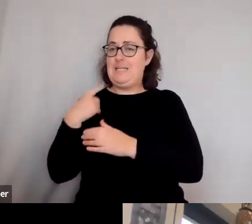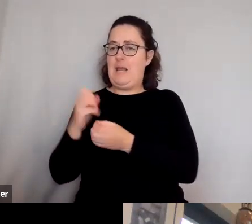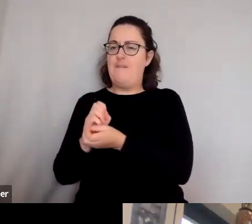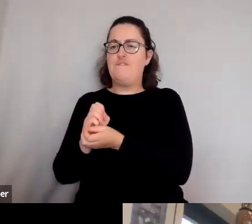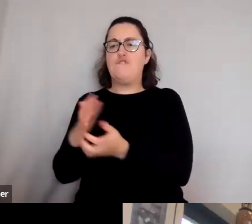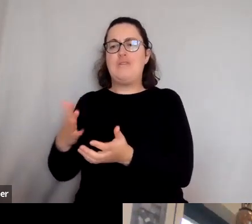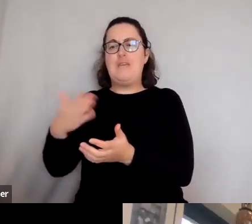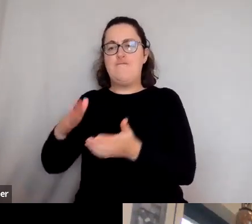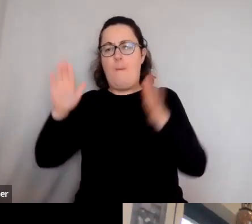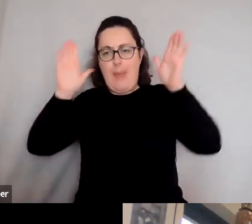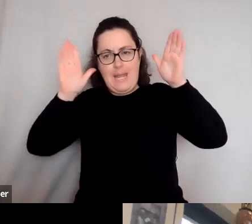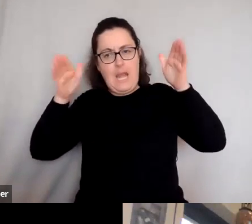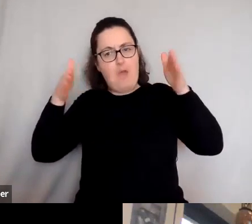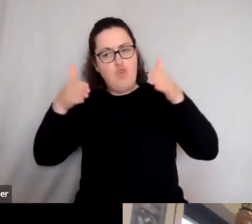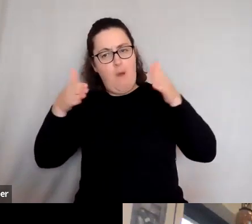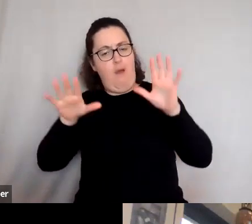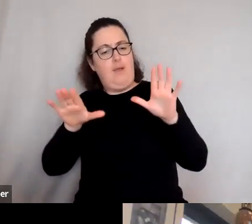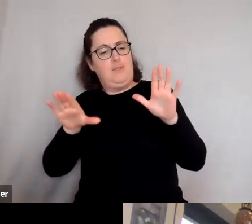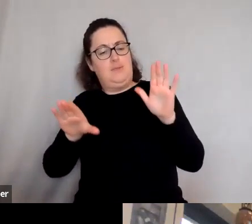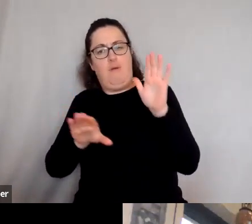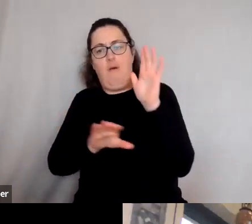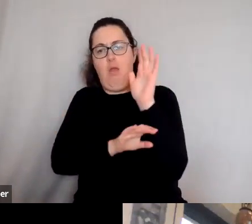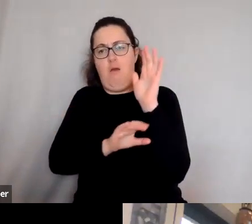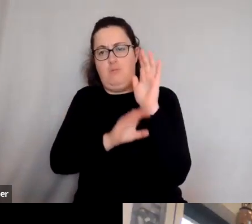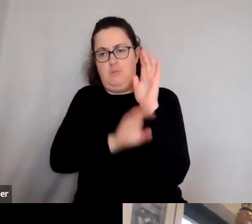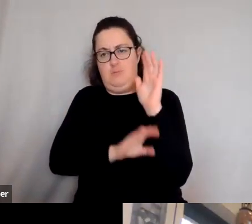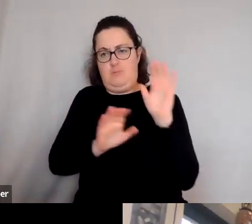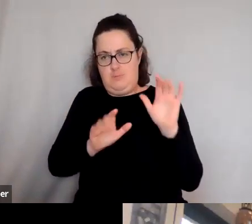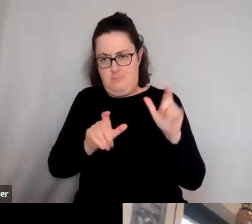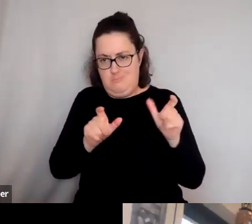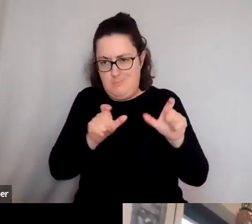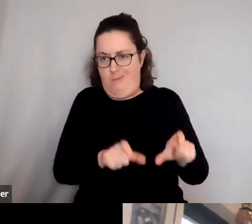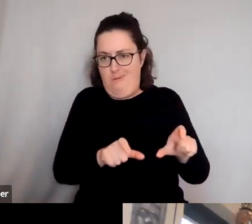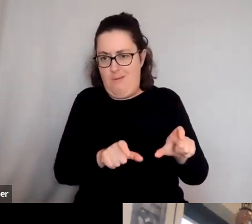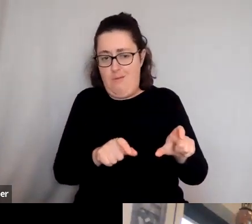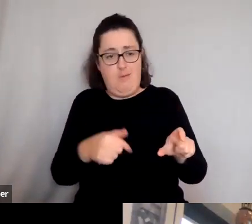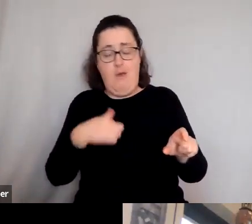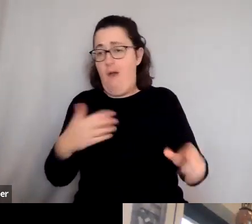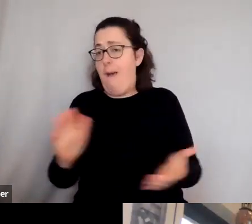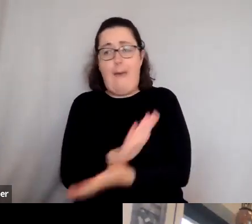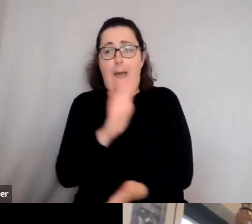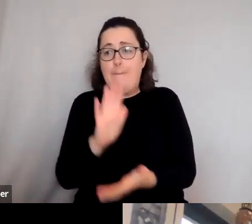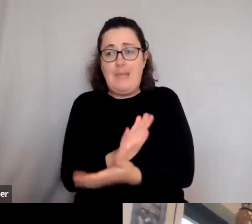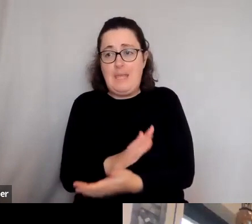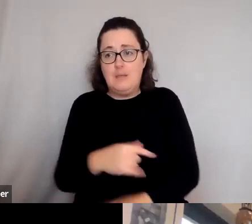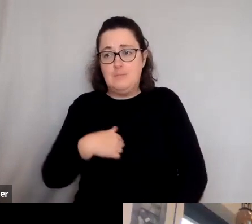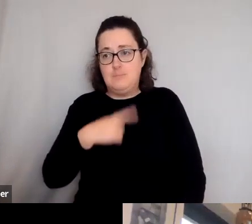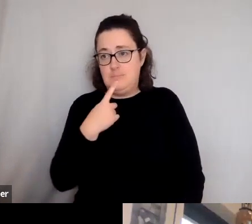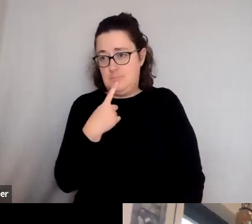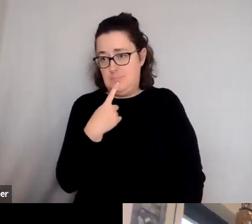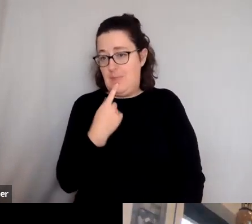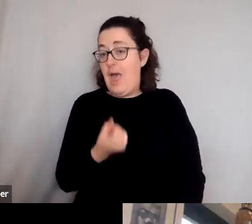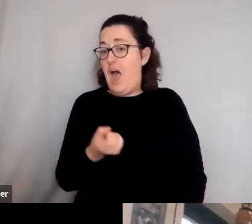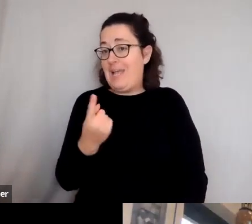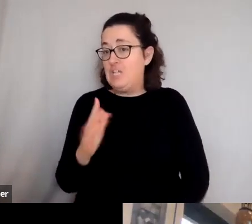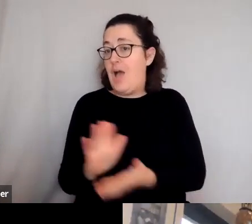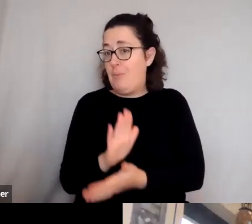narrow class bound version of it. And I'm very happy that, you know, actually, occasionally quite